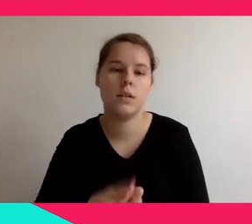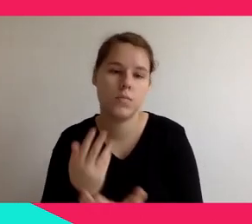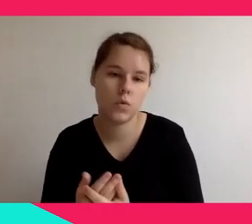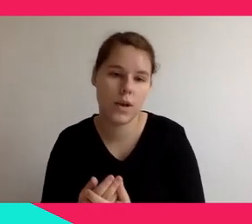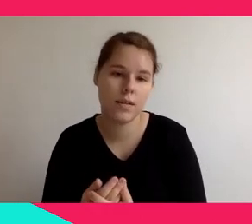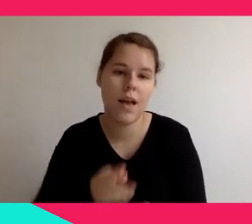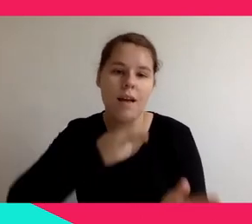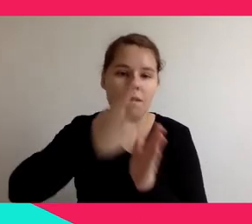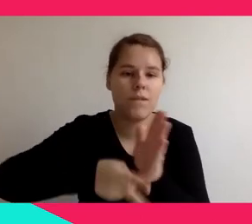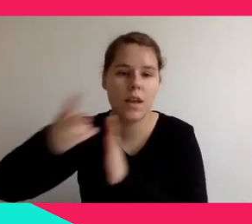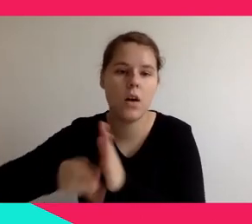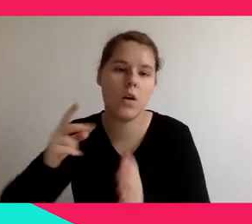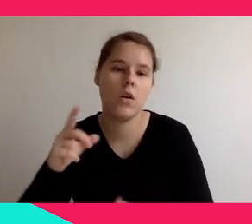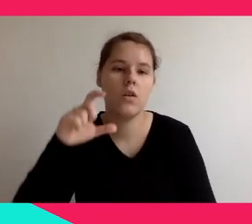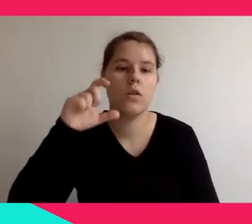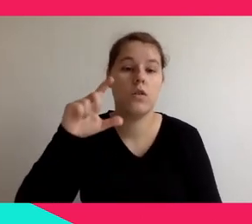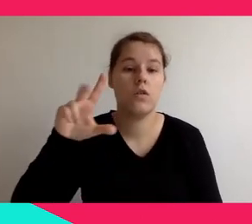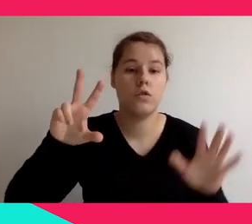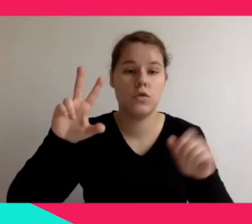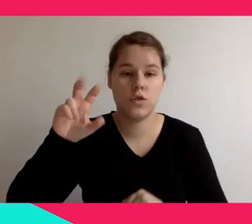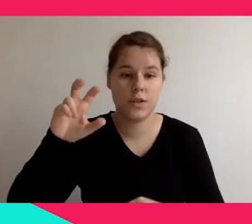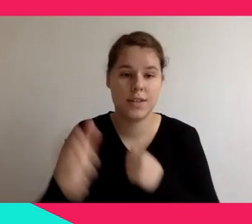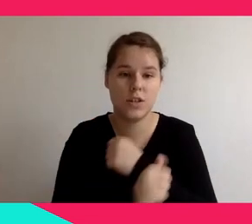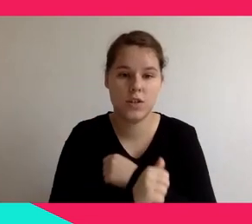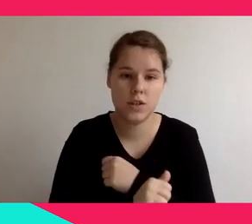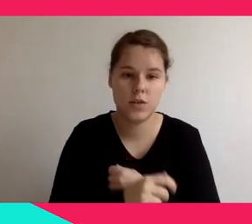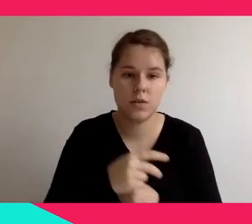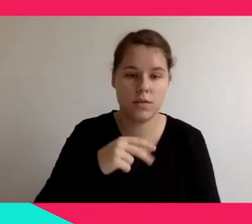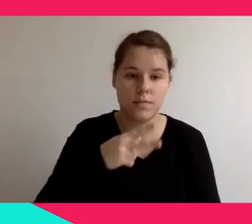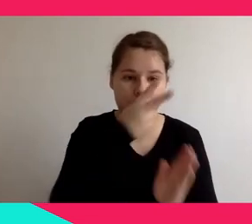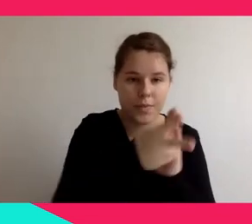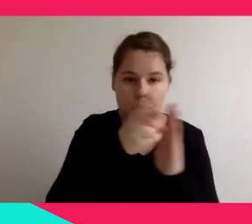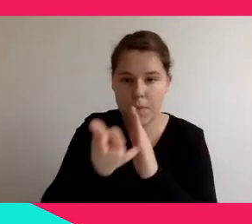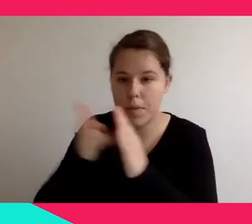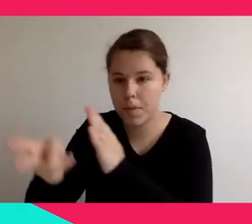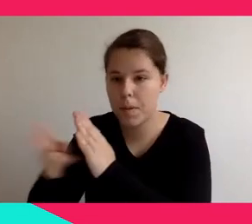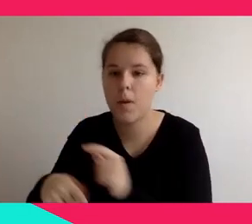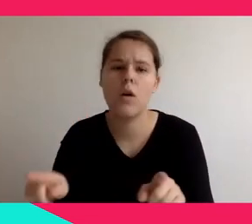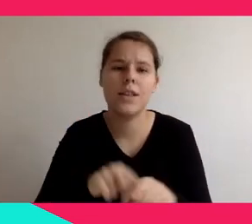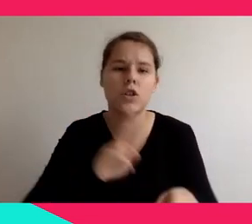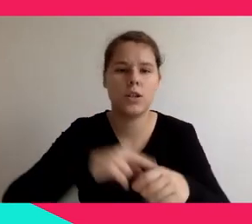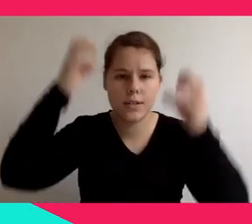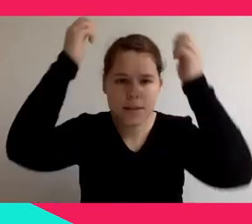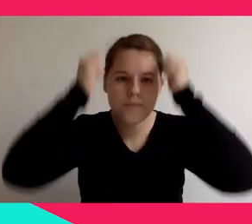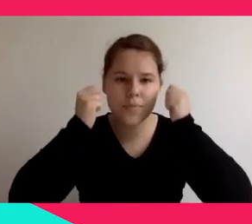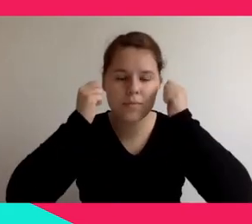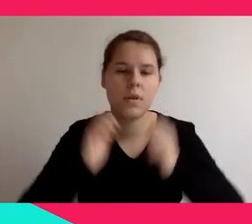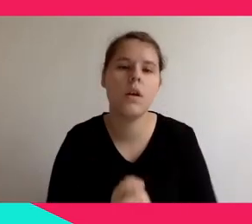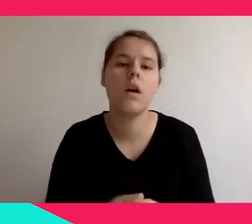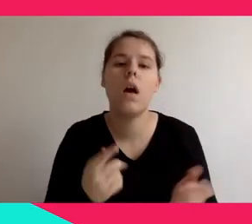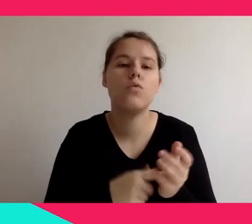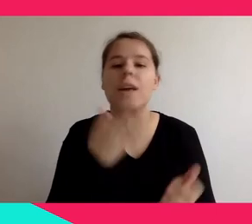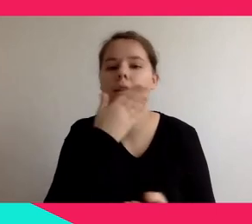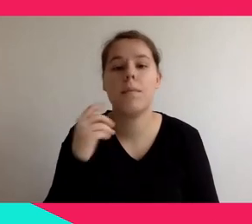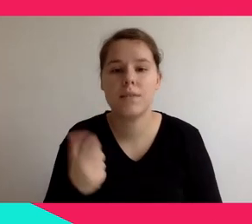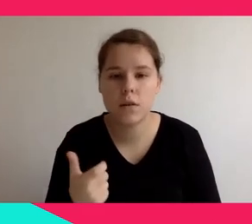headsets. But they are less immersive than virtual reality because there is no interaction or proprioception. So the choice between